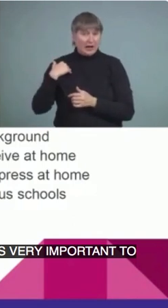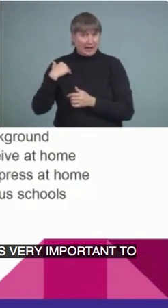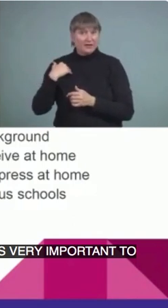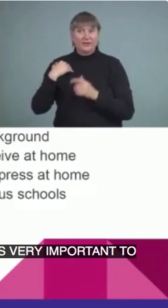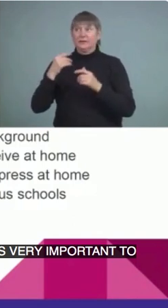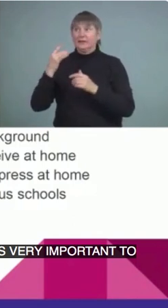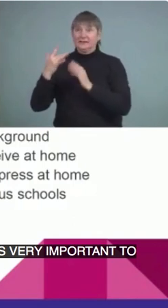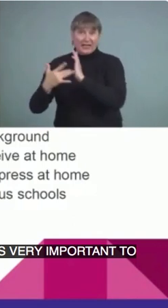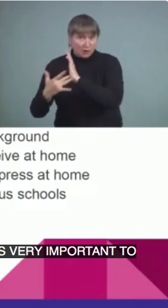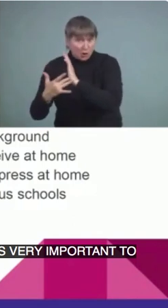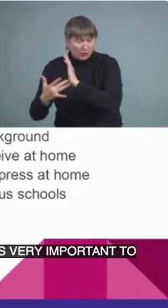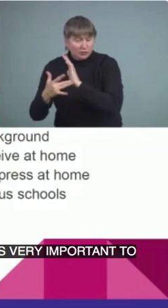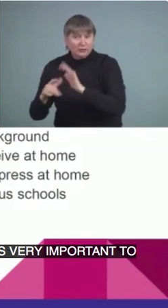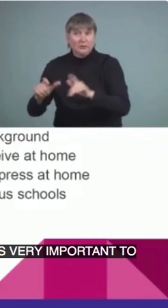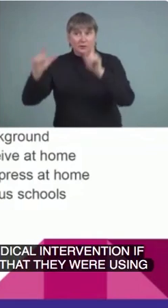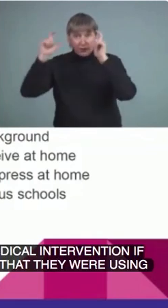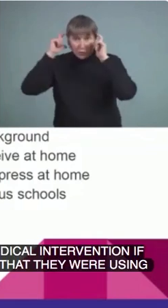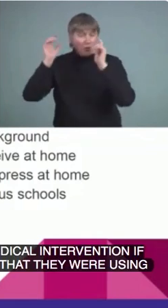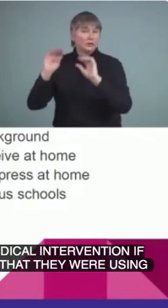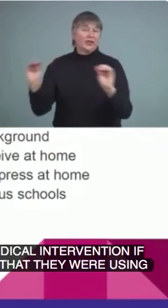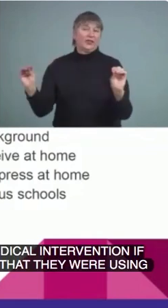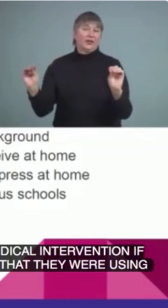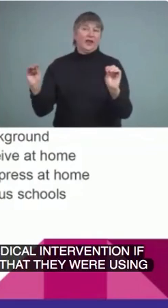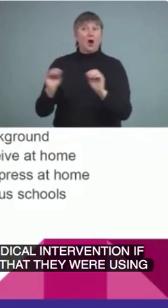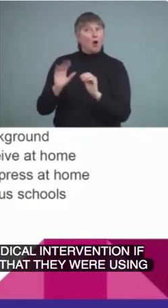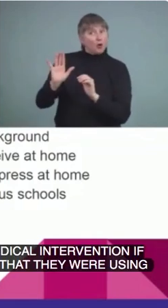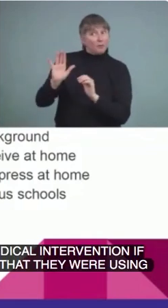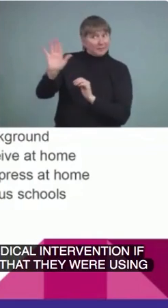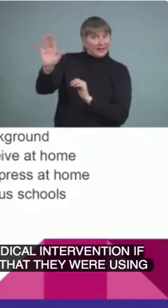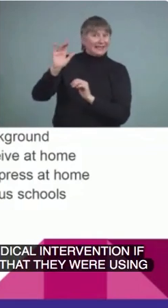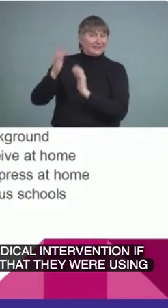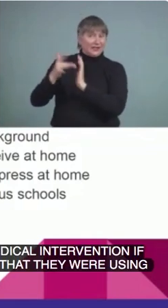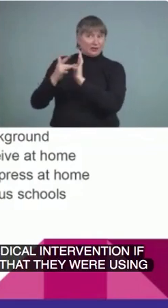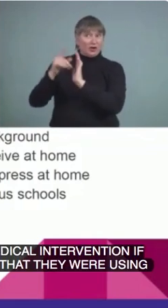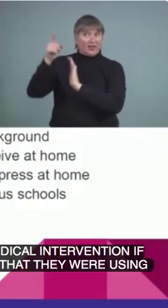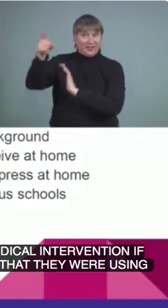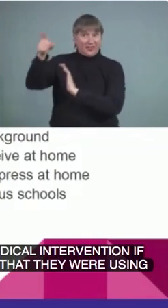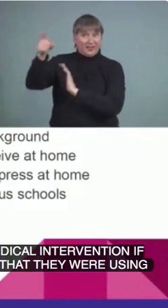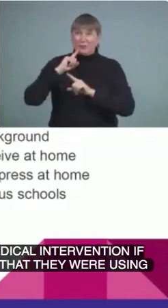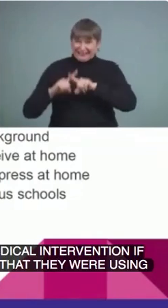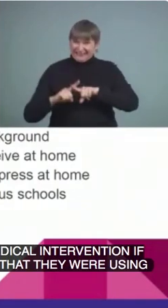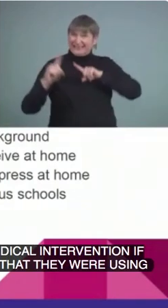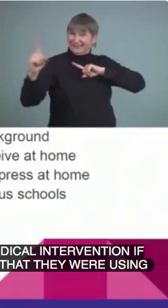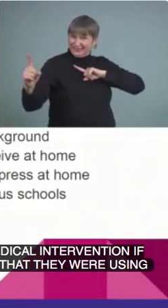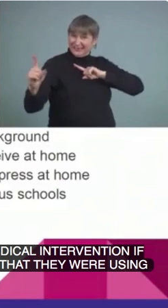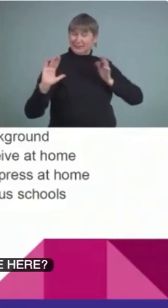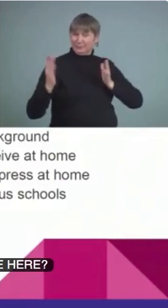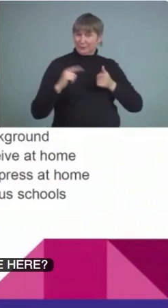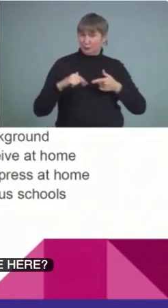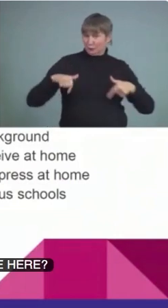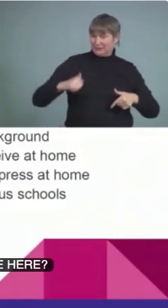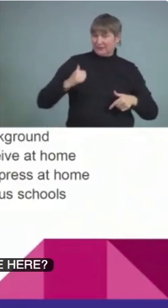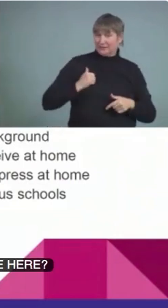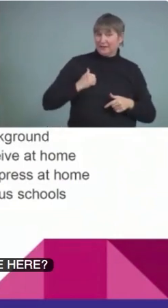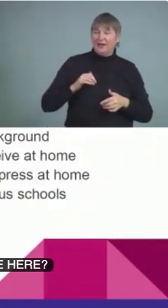were using really different than what we would use here? And again, it's the impact